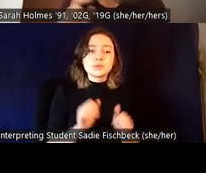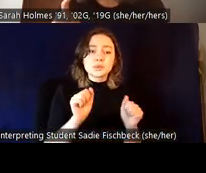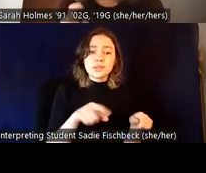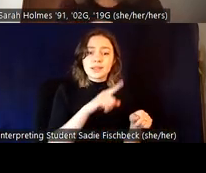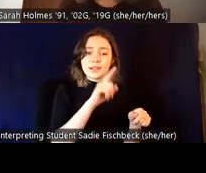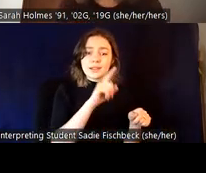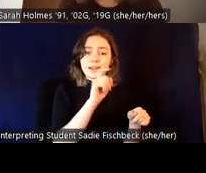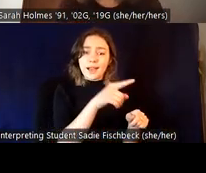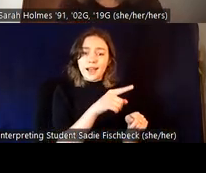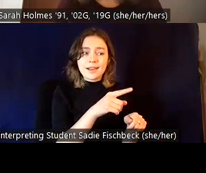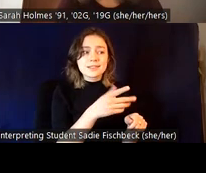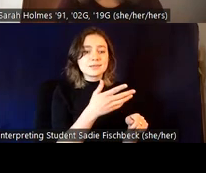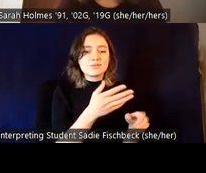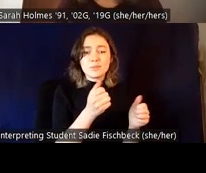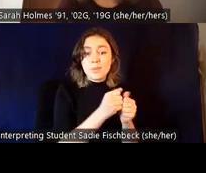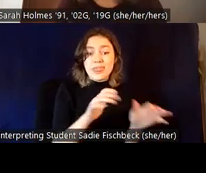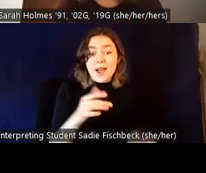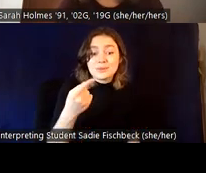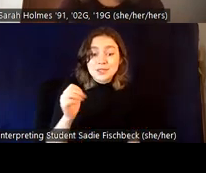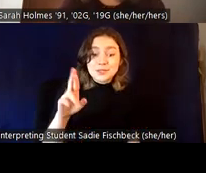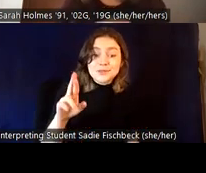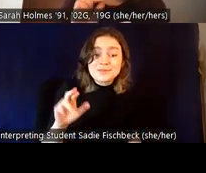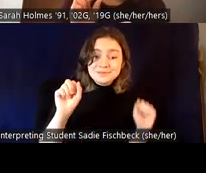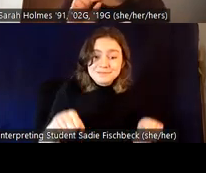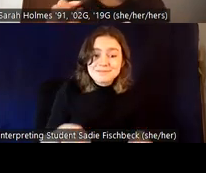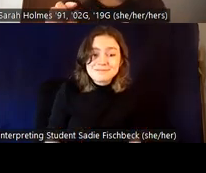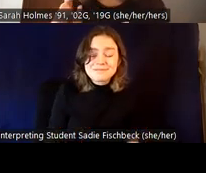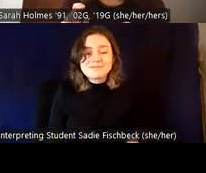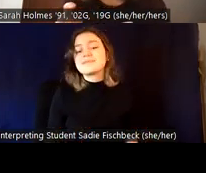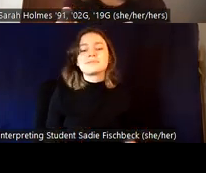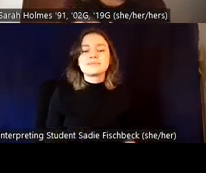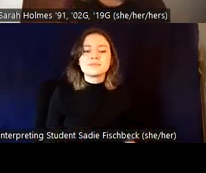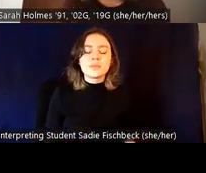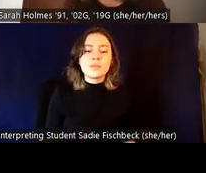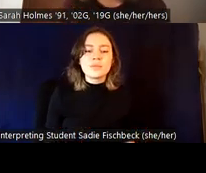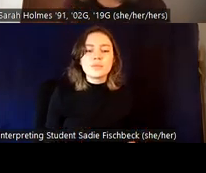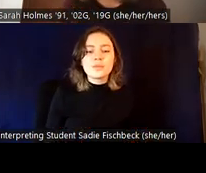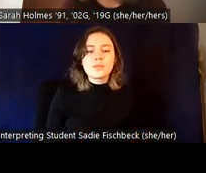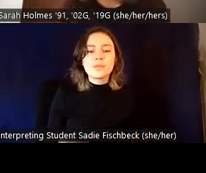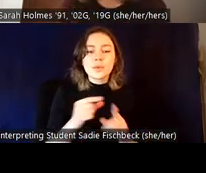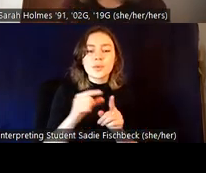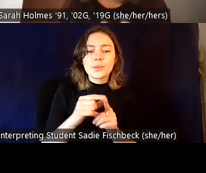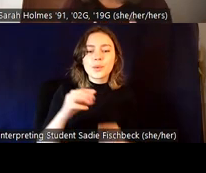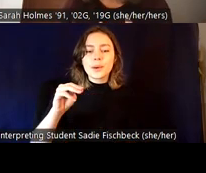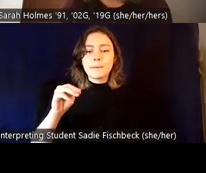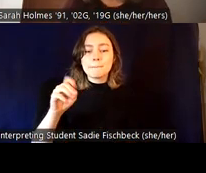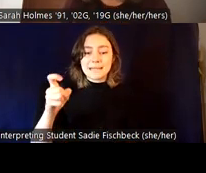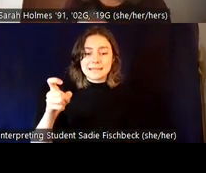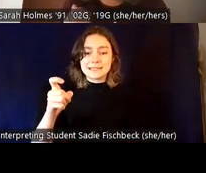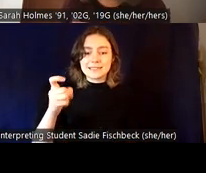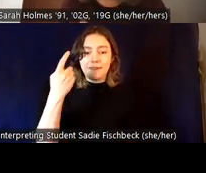thing. And the other thing that we're starting to see increasingly is the use of mix MX in place of miss or Mr. or Mrs.